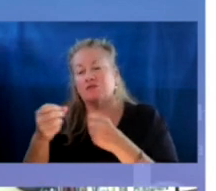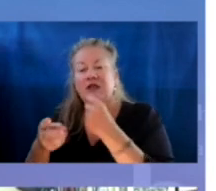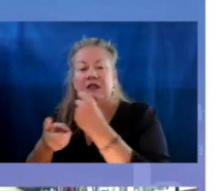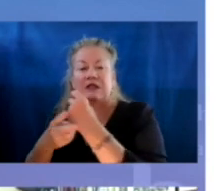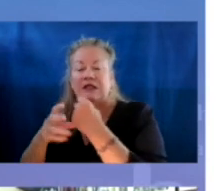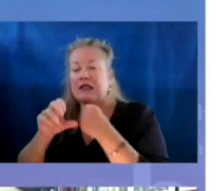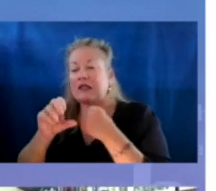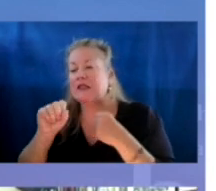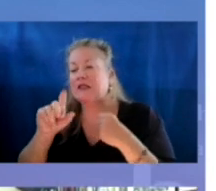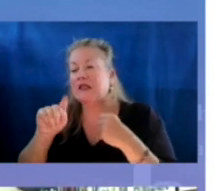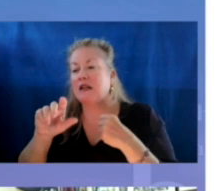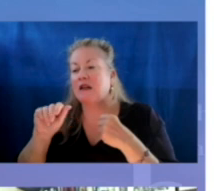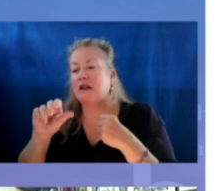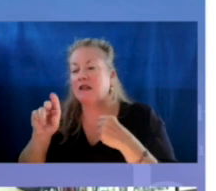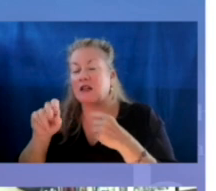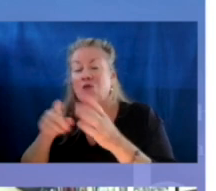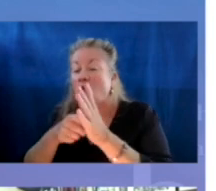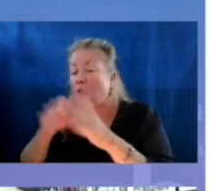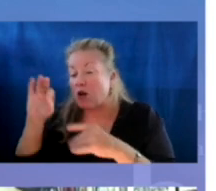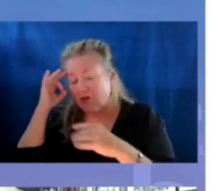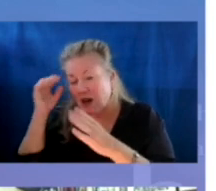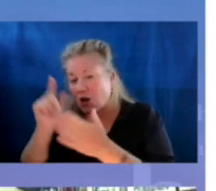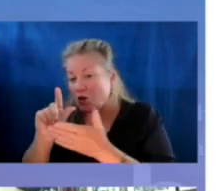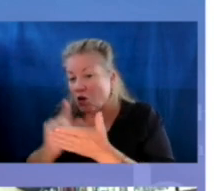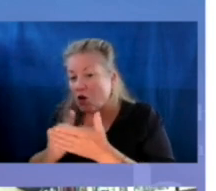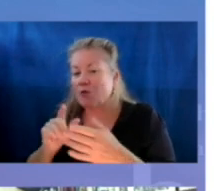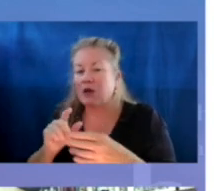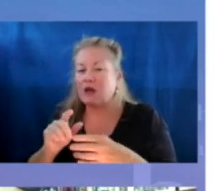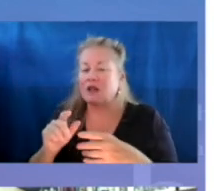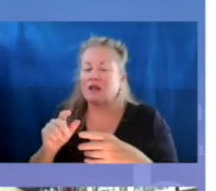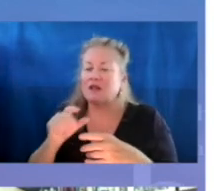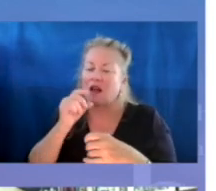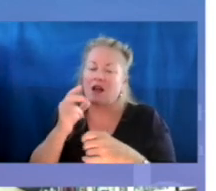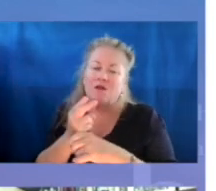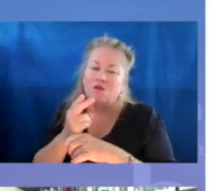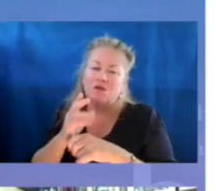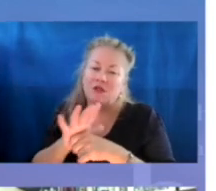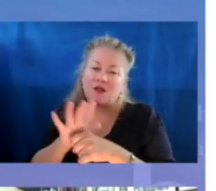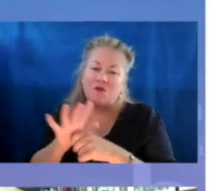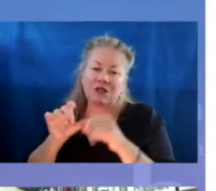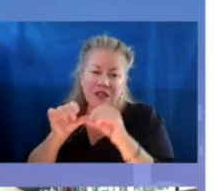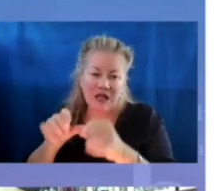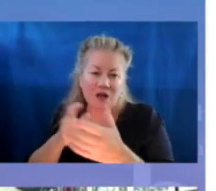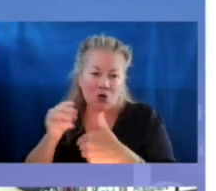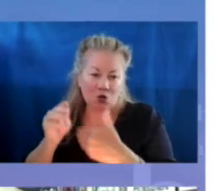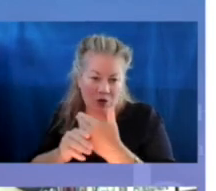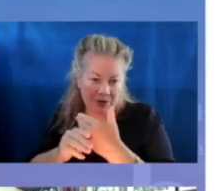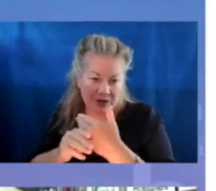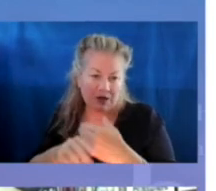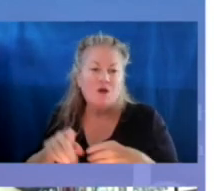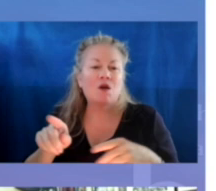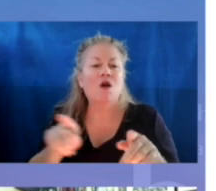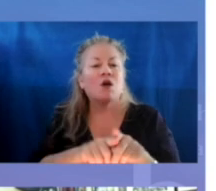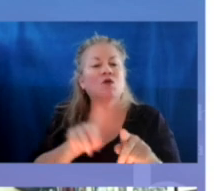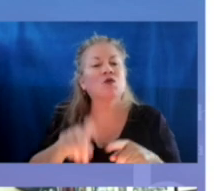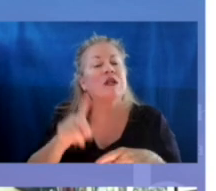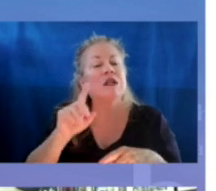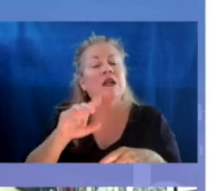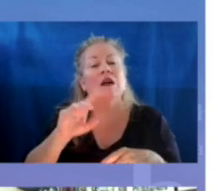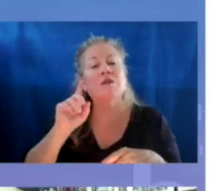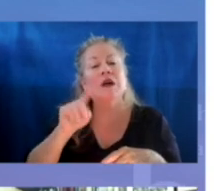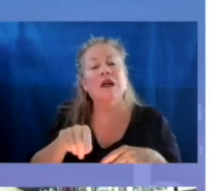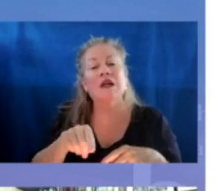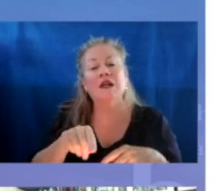required under federal law, but really woefully underutilized to sustain programming. We also know that we need to